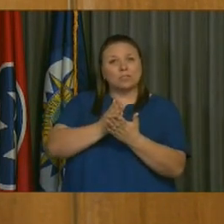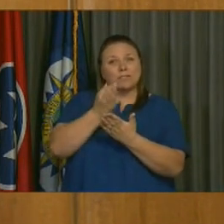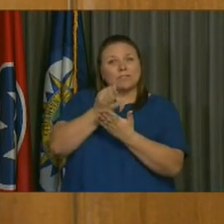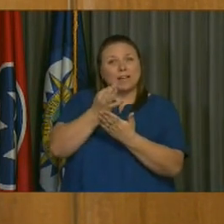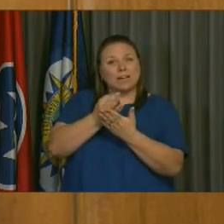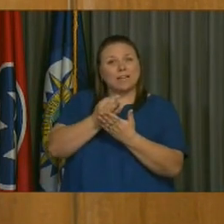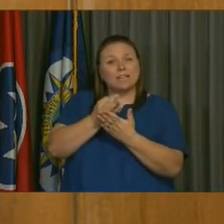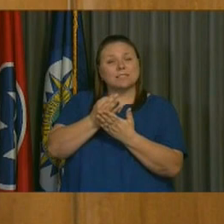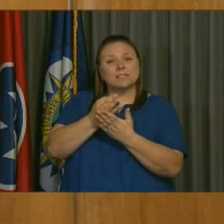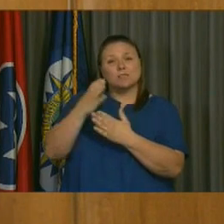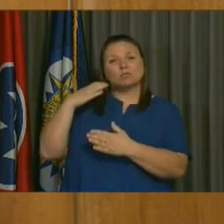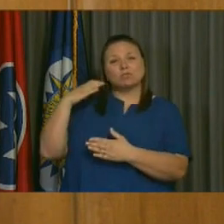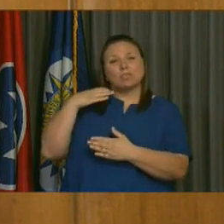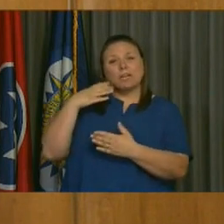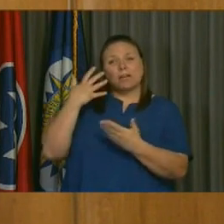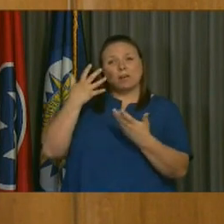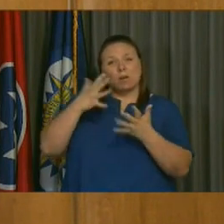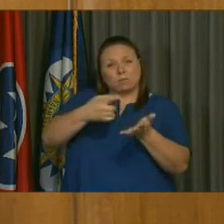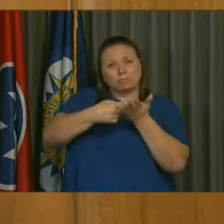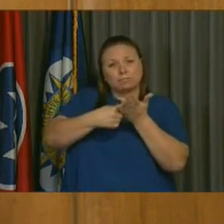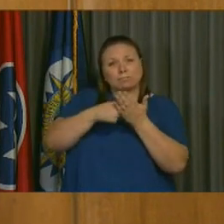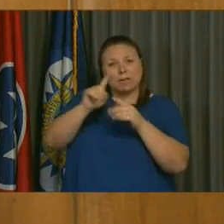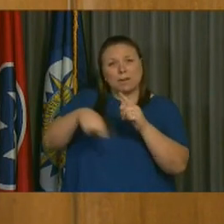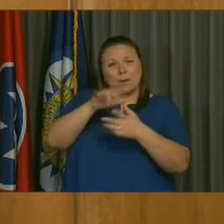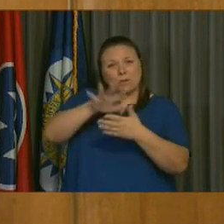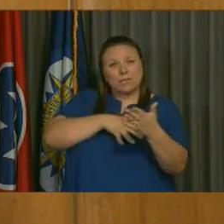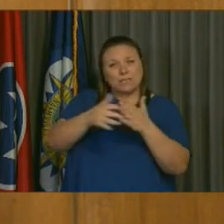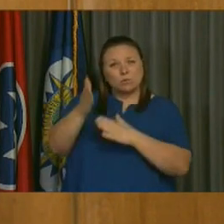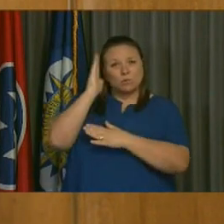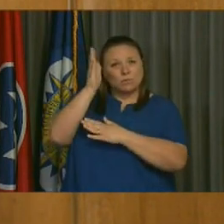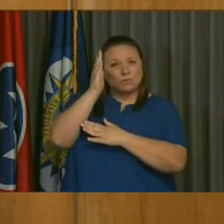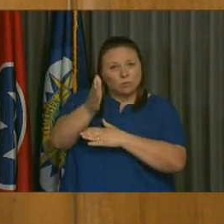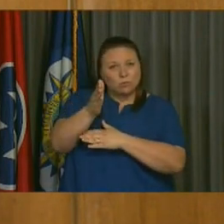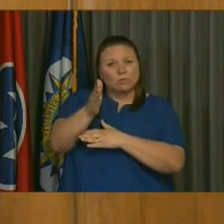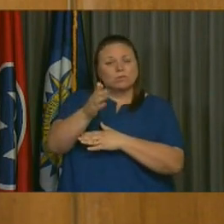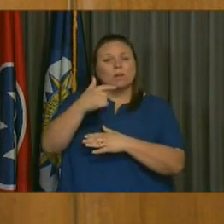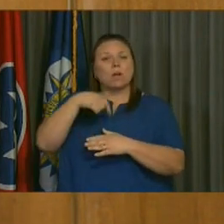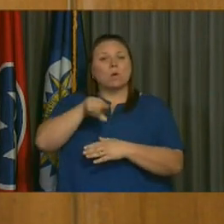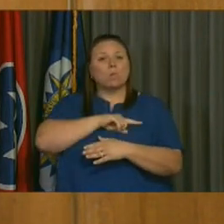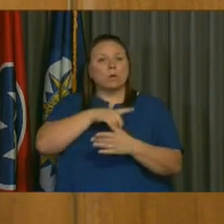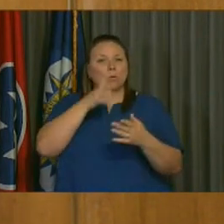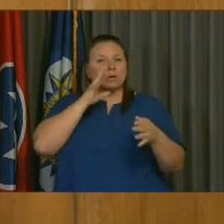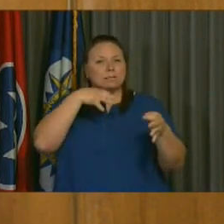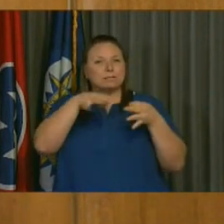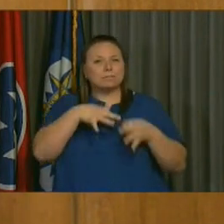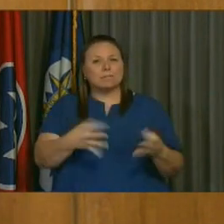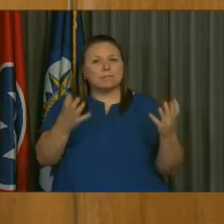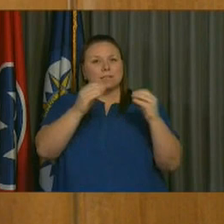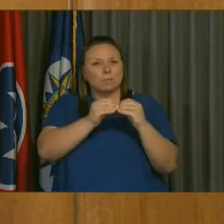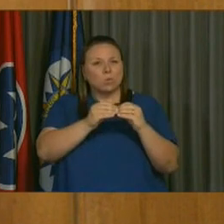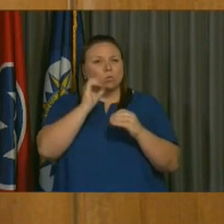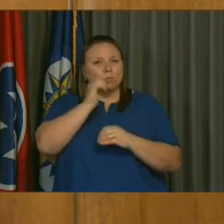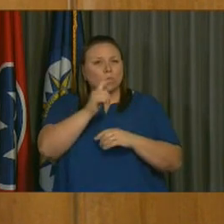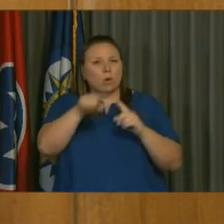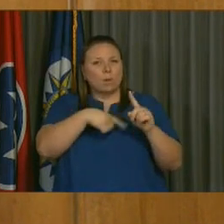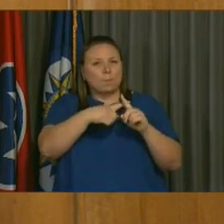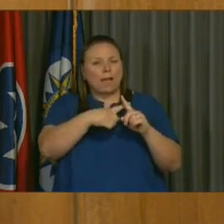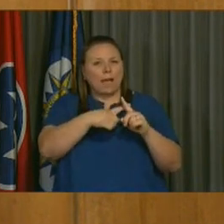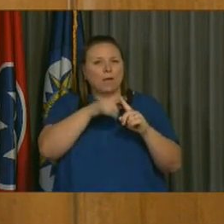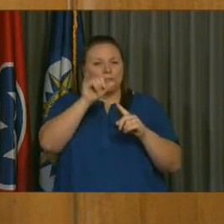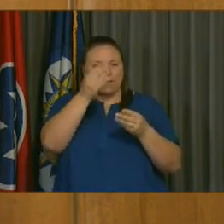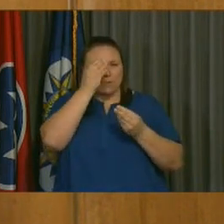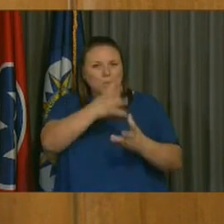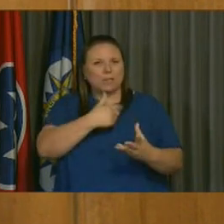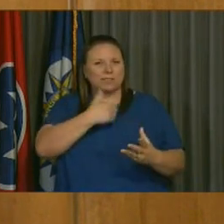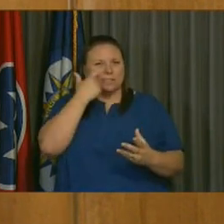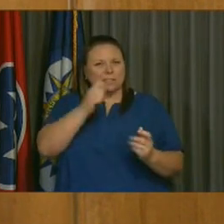Mendez and I had a discussion this morning about the schedule ahead. We plan to talk again tomorrow and start the flow of information with the